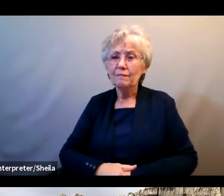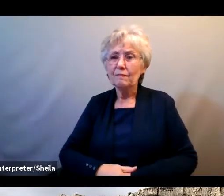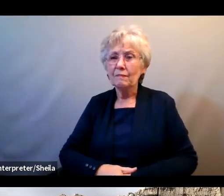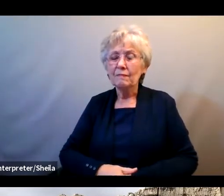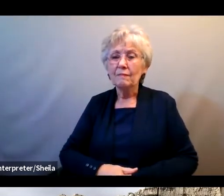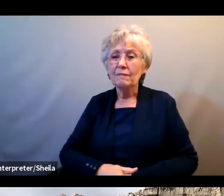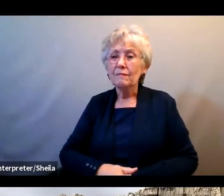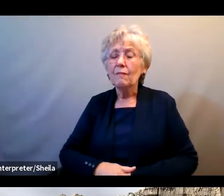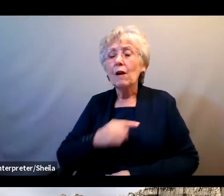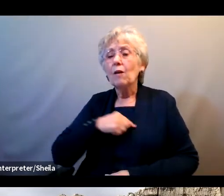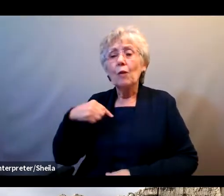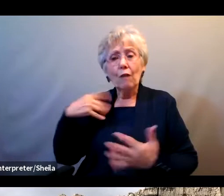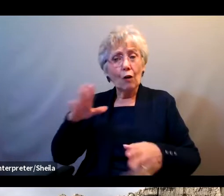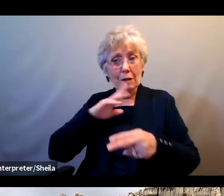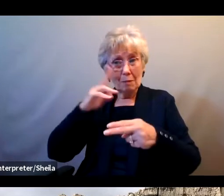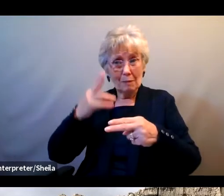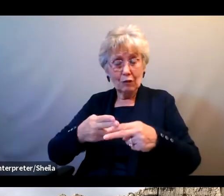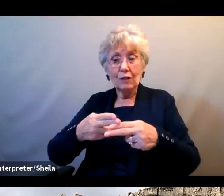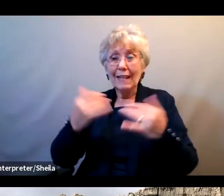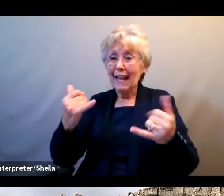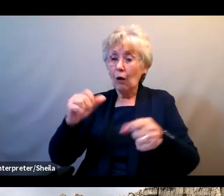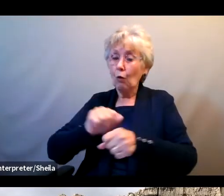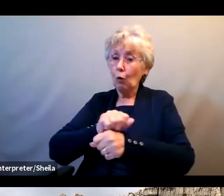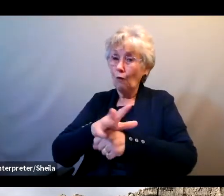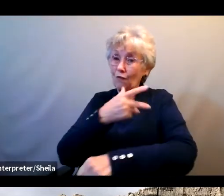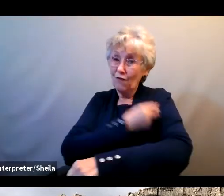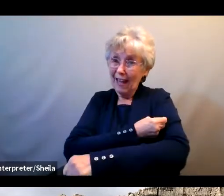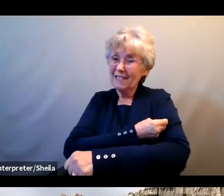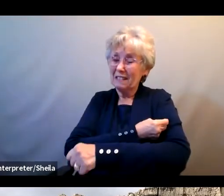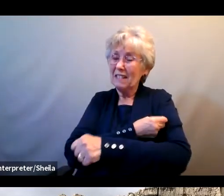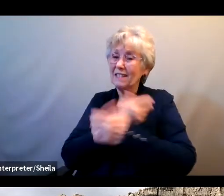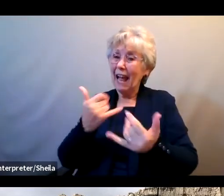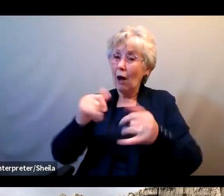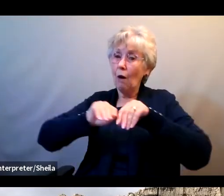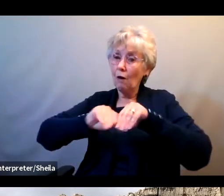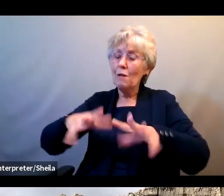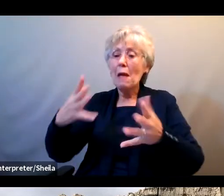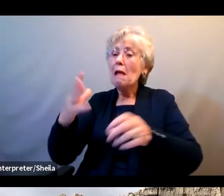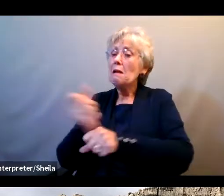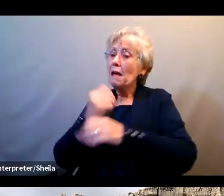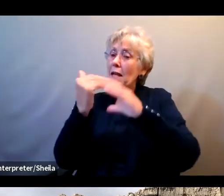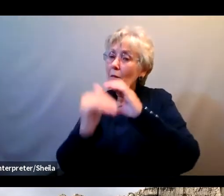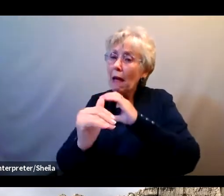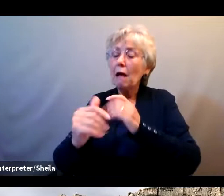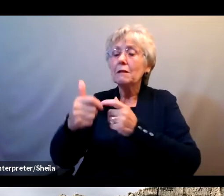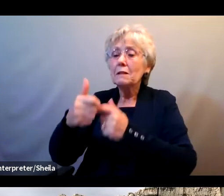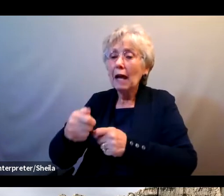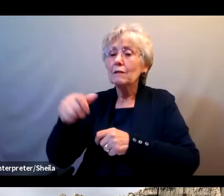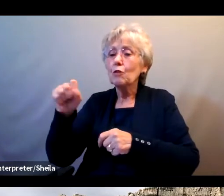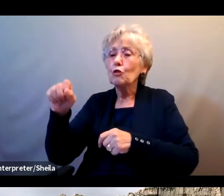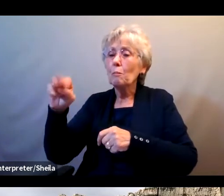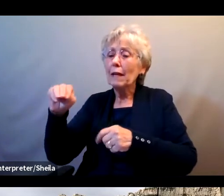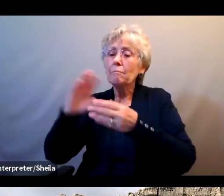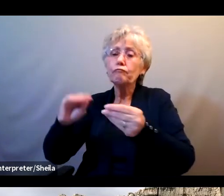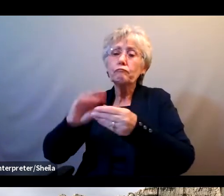We mentioned earlier that now that COVID vaccines are out, you may get a message through email, text, or social media that looks like it's from your state